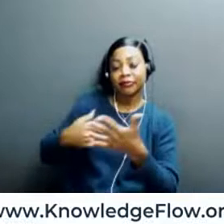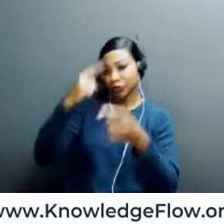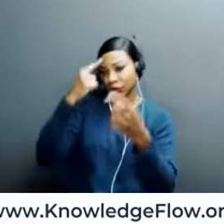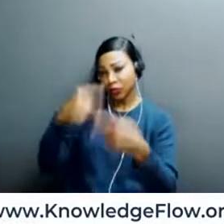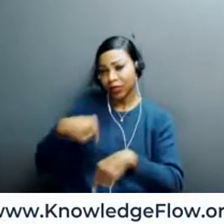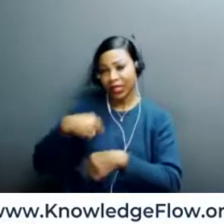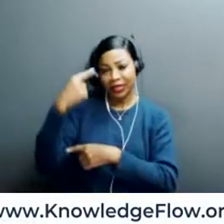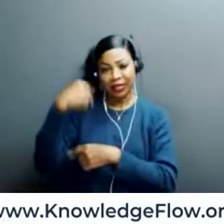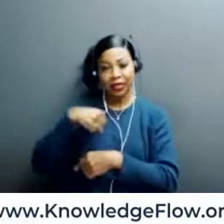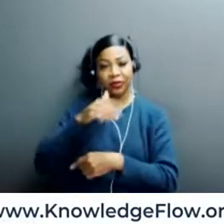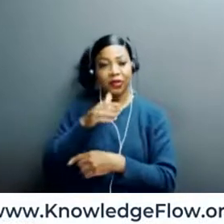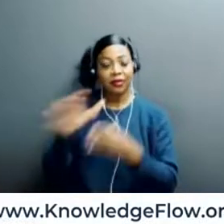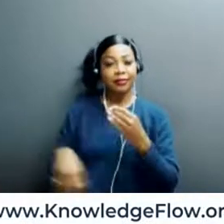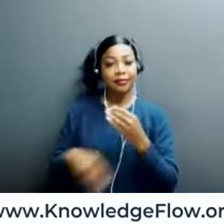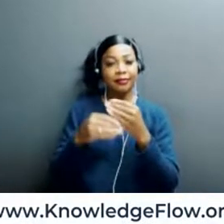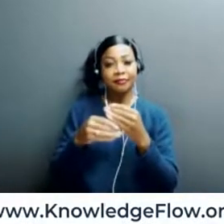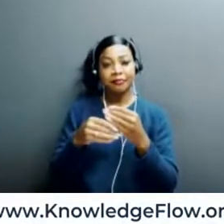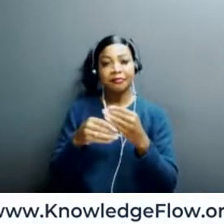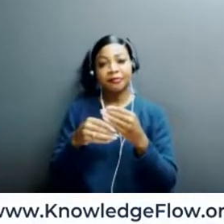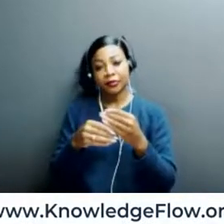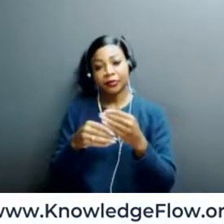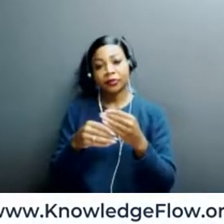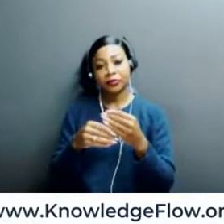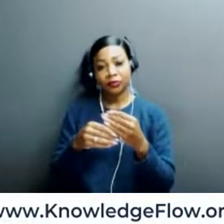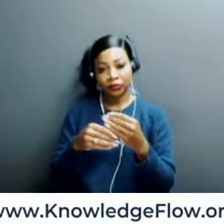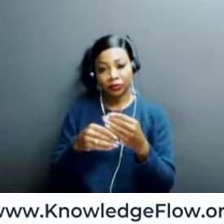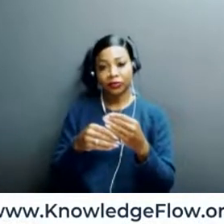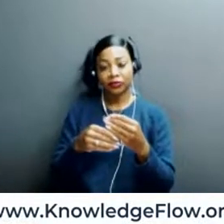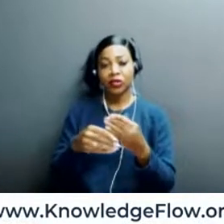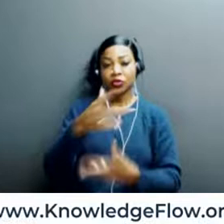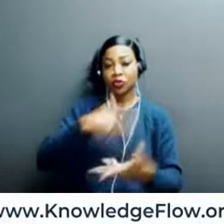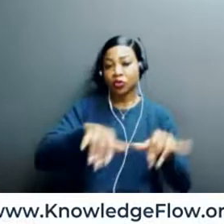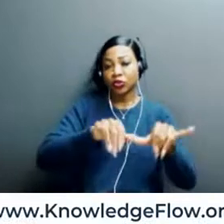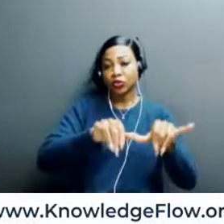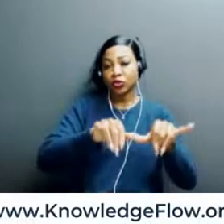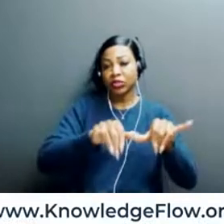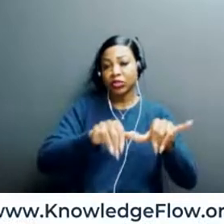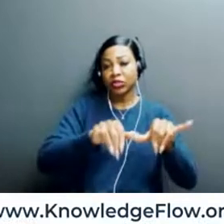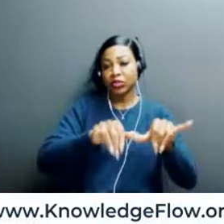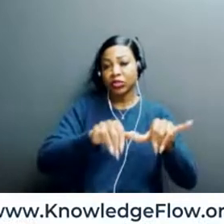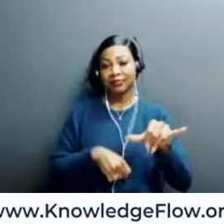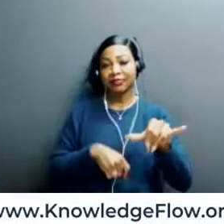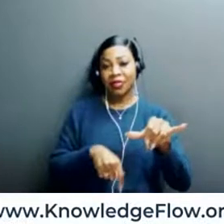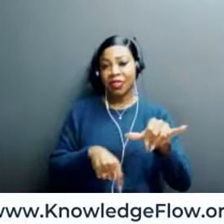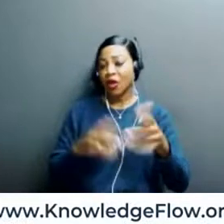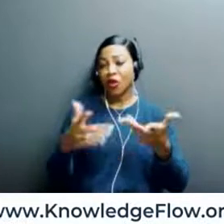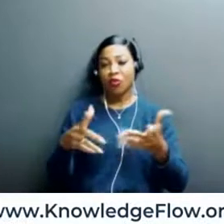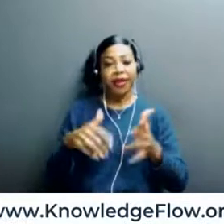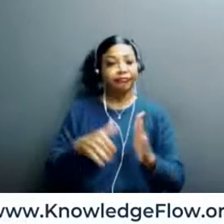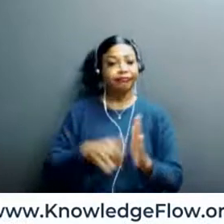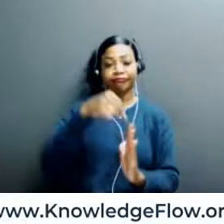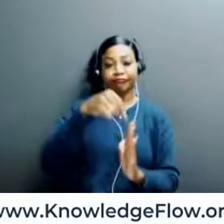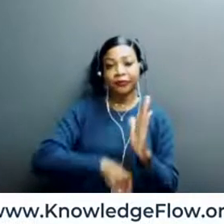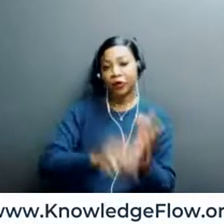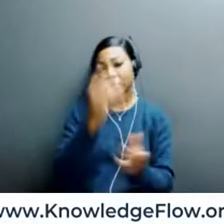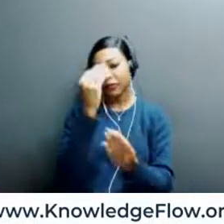just add, and kind of along what she was speaking about in terms of social engineering, these are covered in detail if you want to look at either